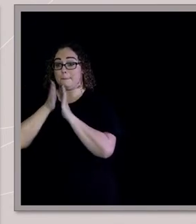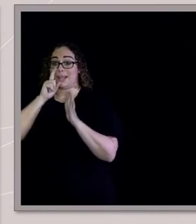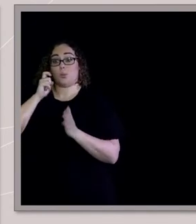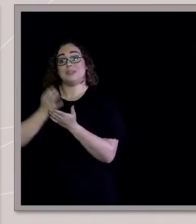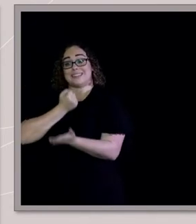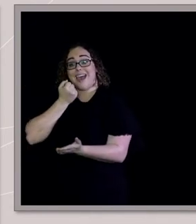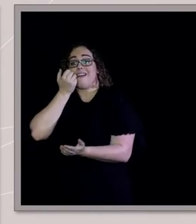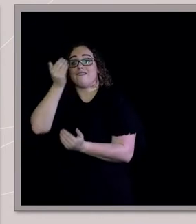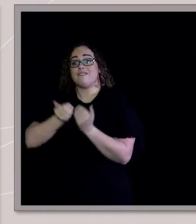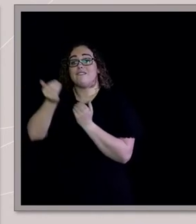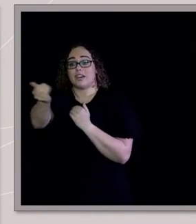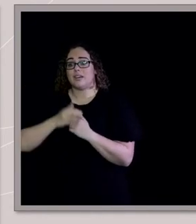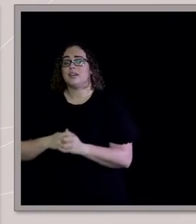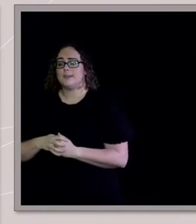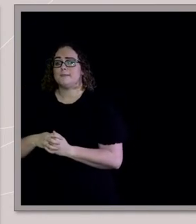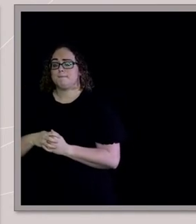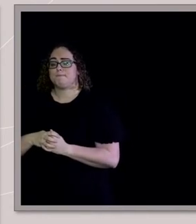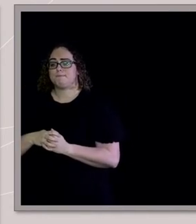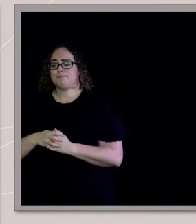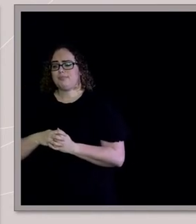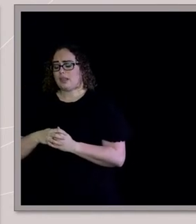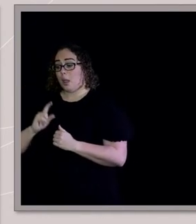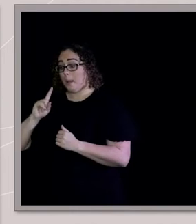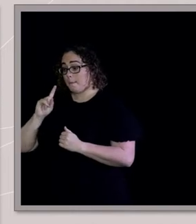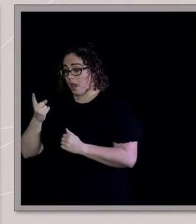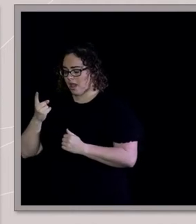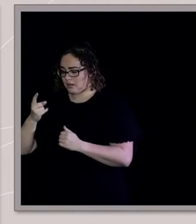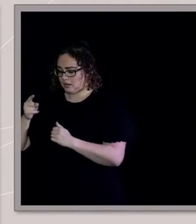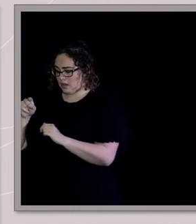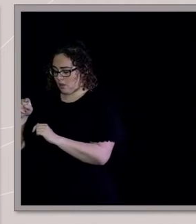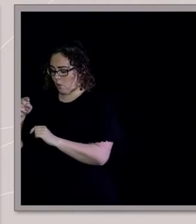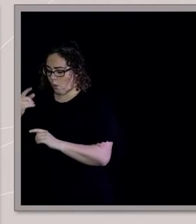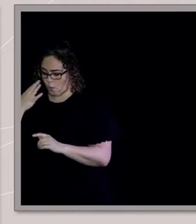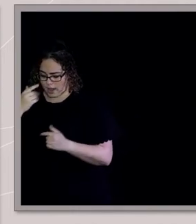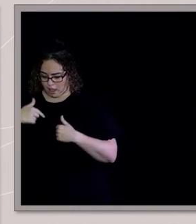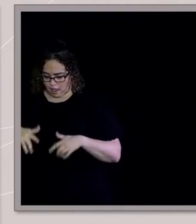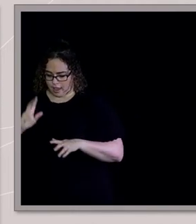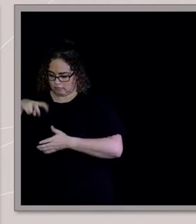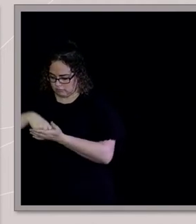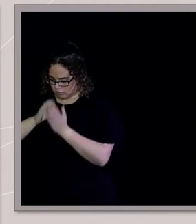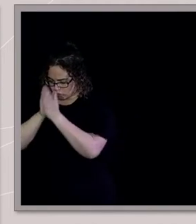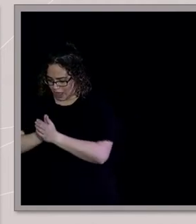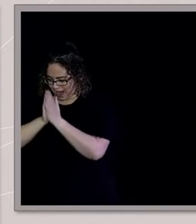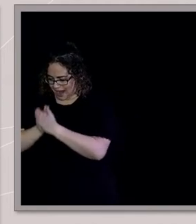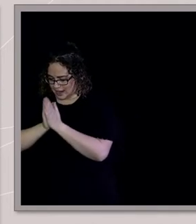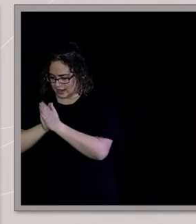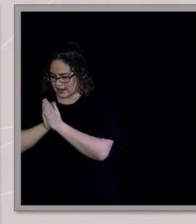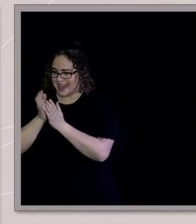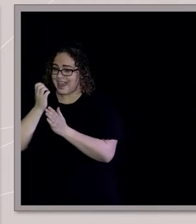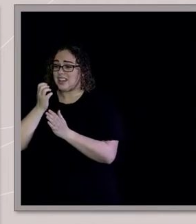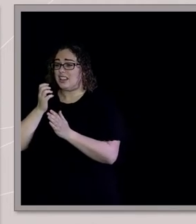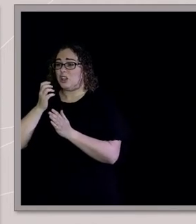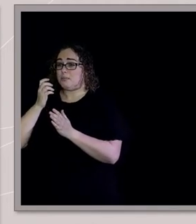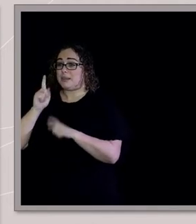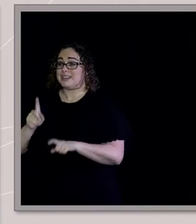But every now and again, the thoughts would just come back. Almost any time I got down to pray and speak in tongues, which we did almost daily, the